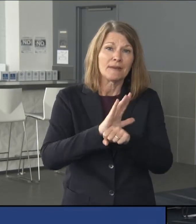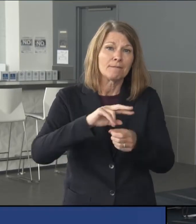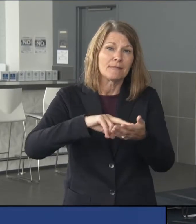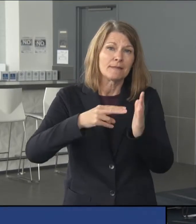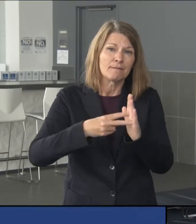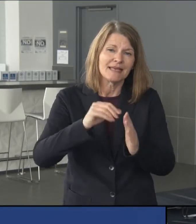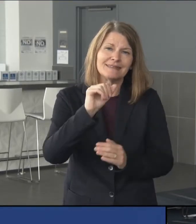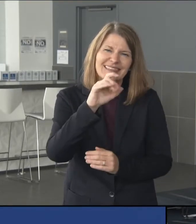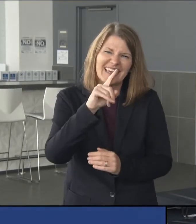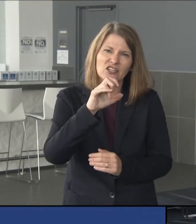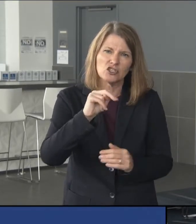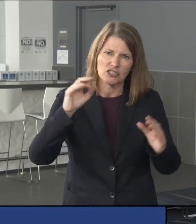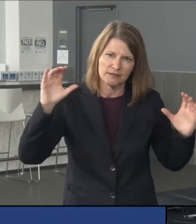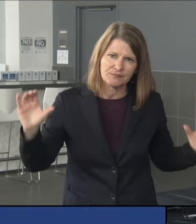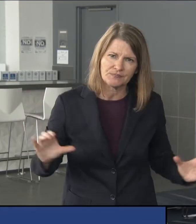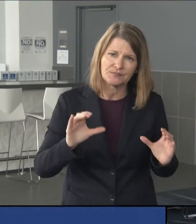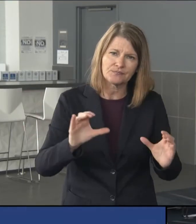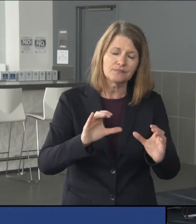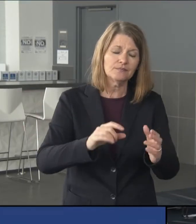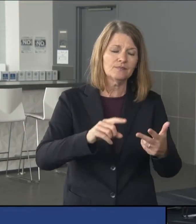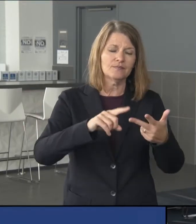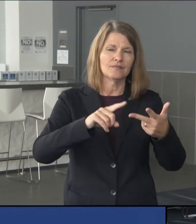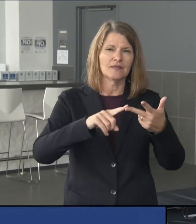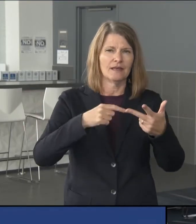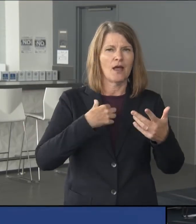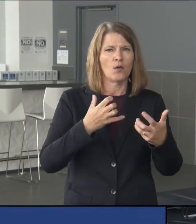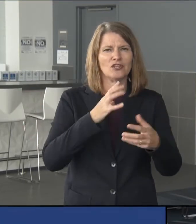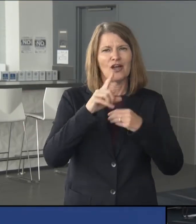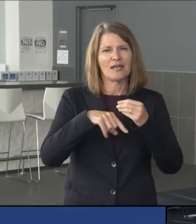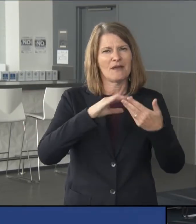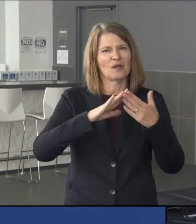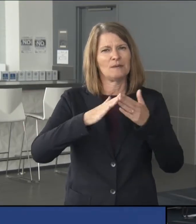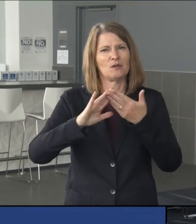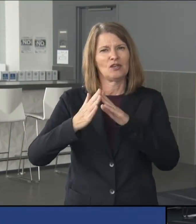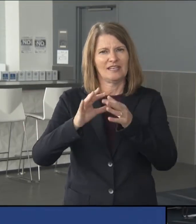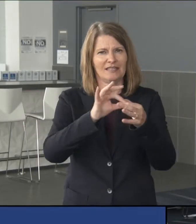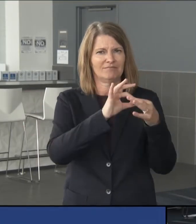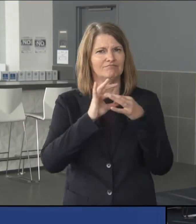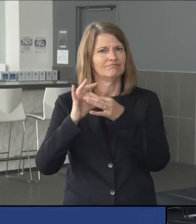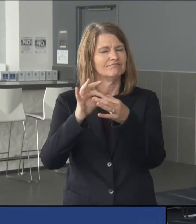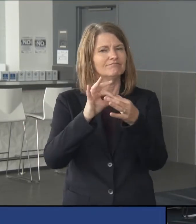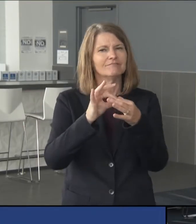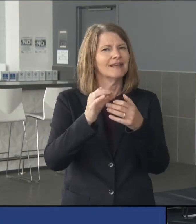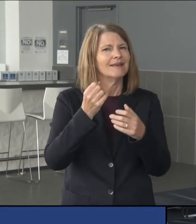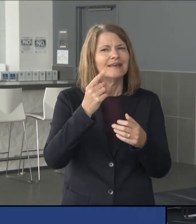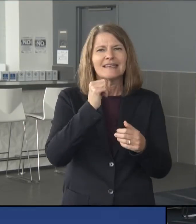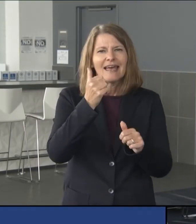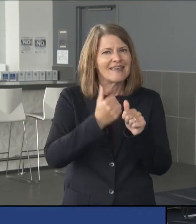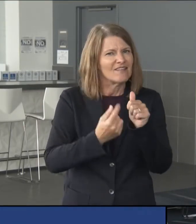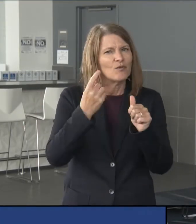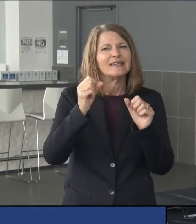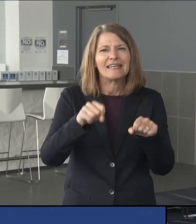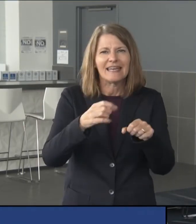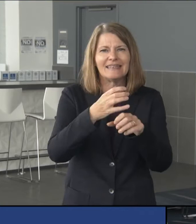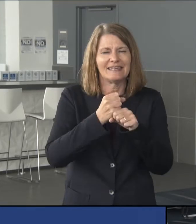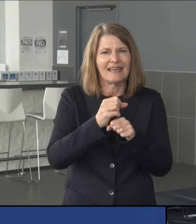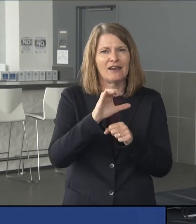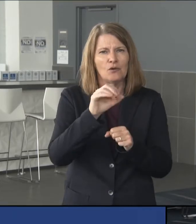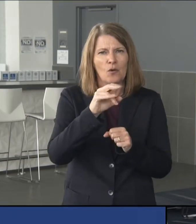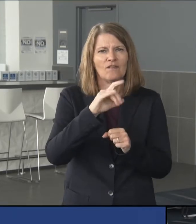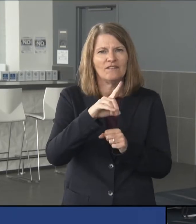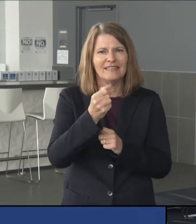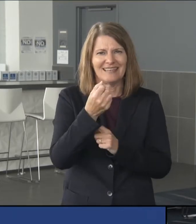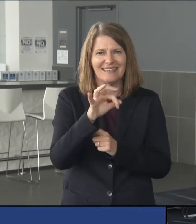action. Finally, I want to talk about community. Not everyone can get the COVID-19 vaccine,